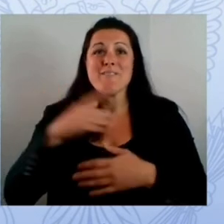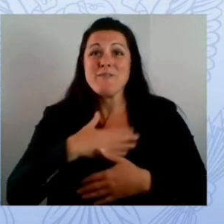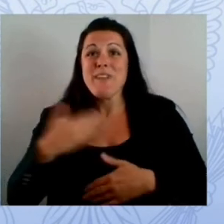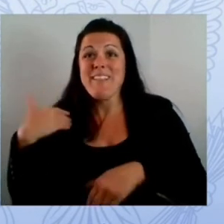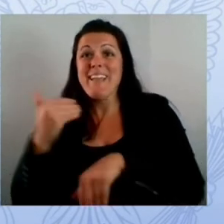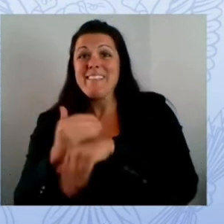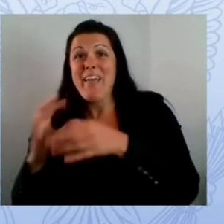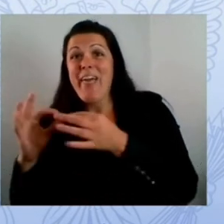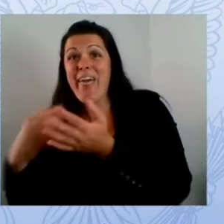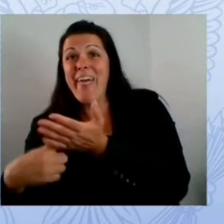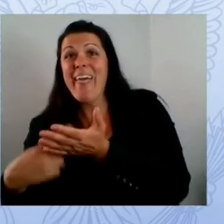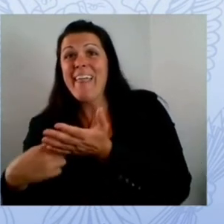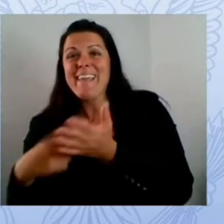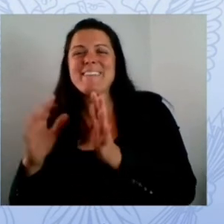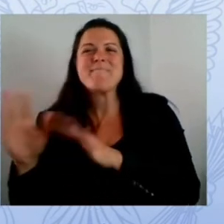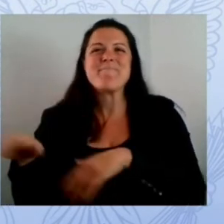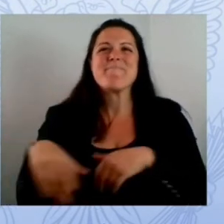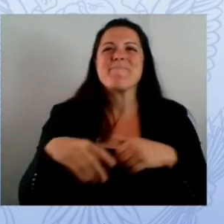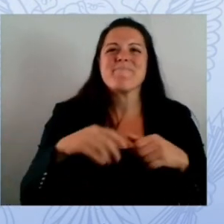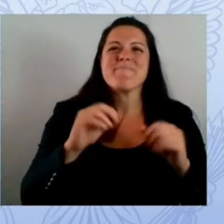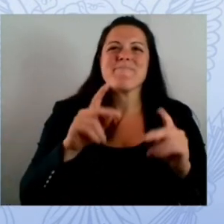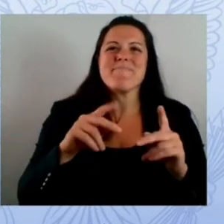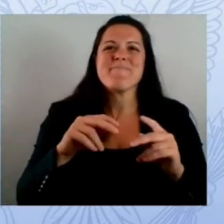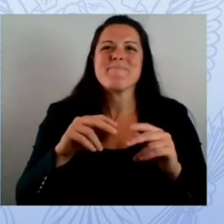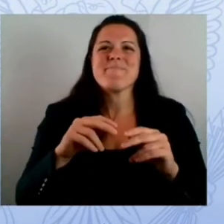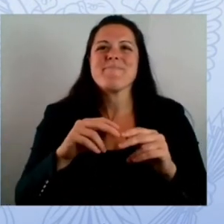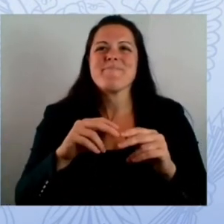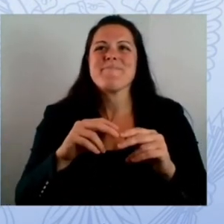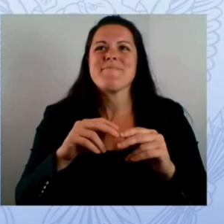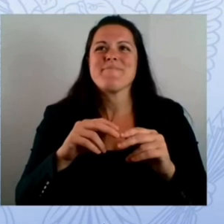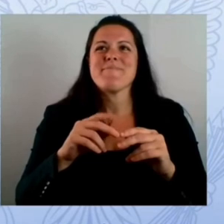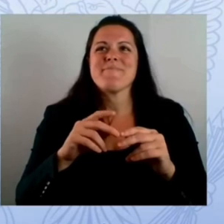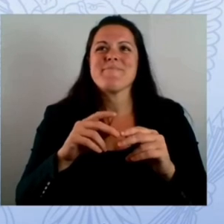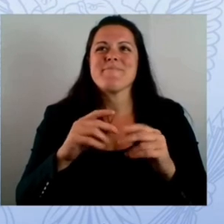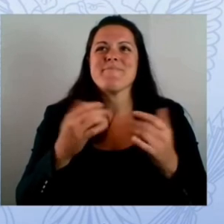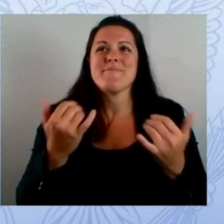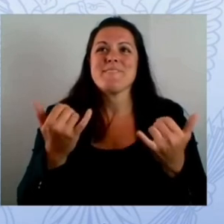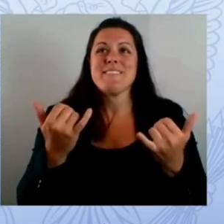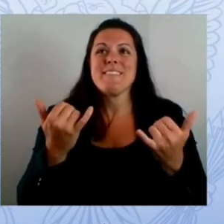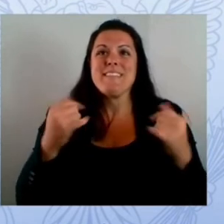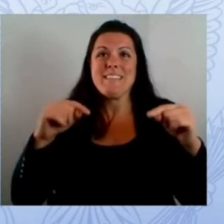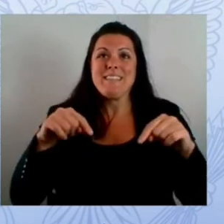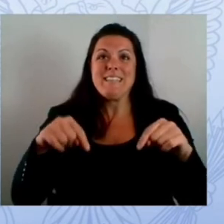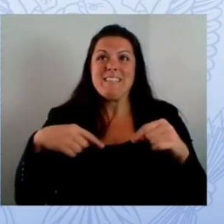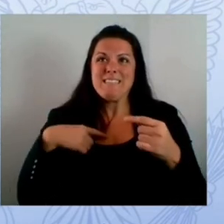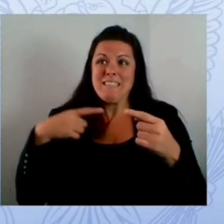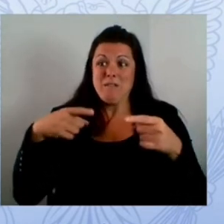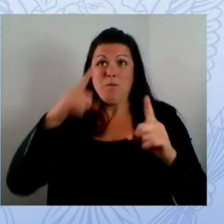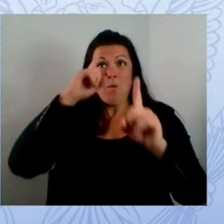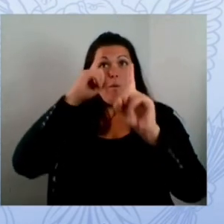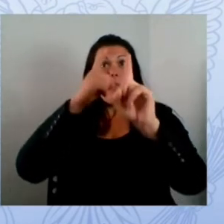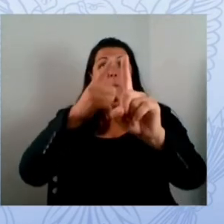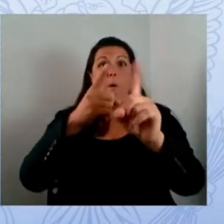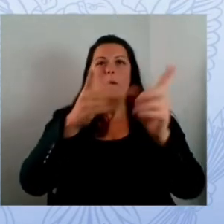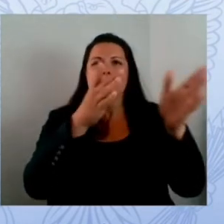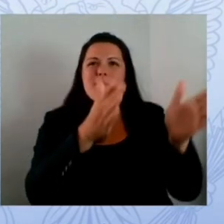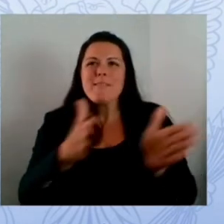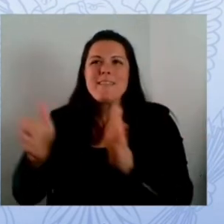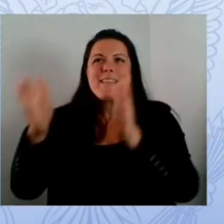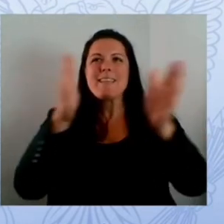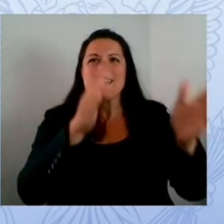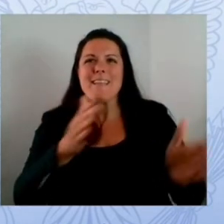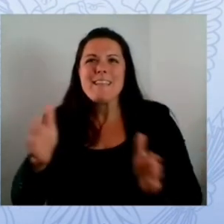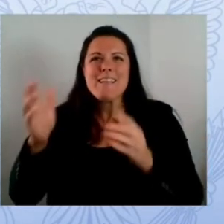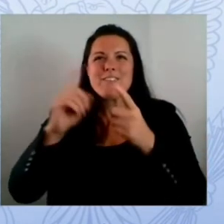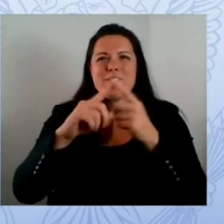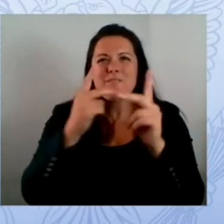this government coordinating council to work together to protect the schools and the districts that we care so much about from these cyber security threats the threats are not